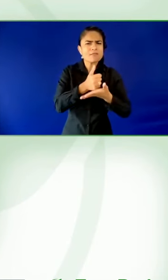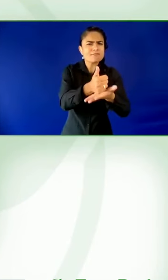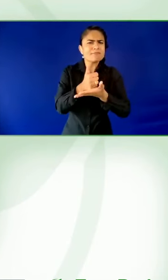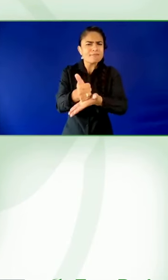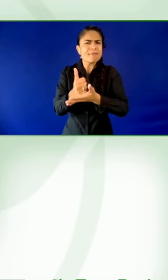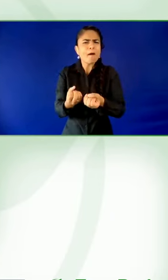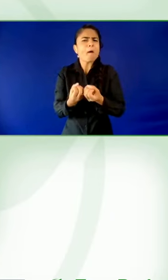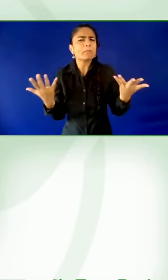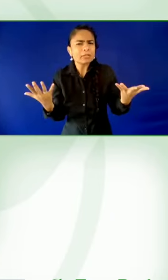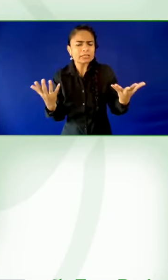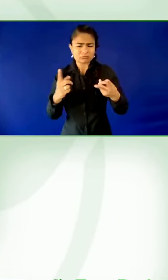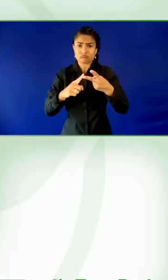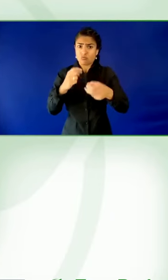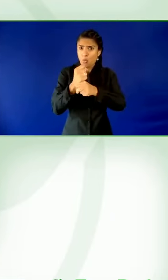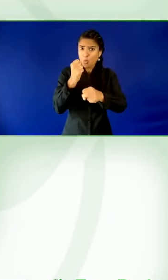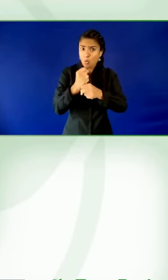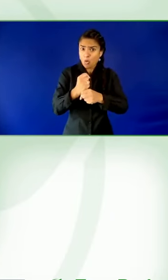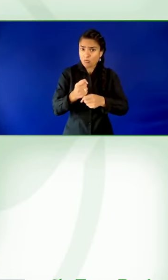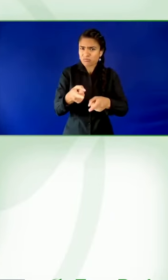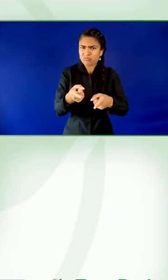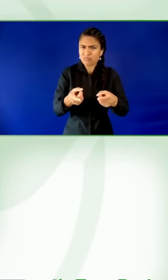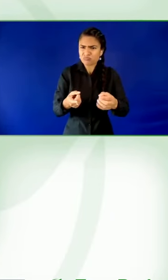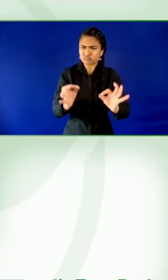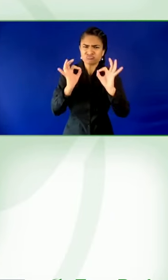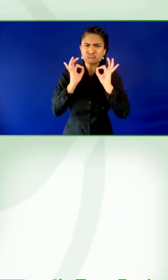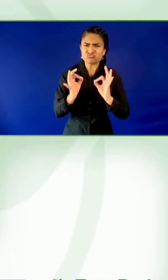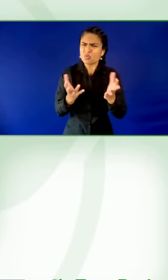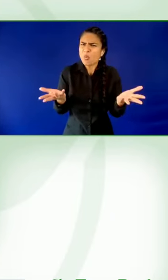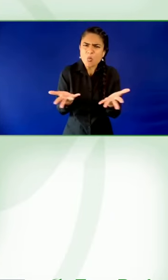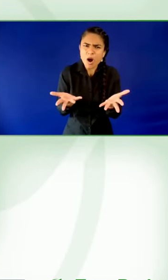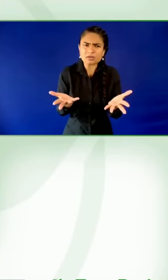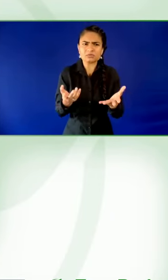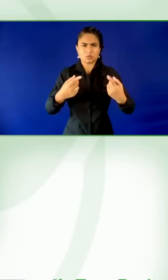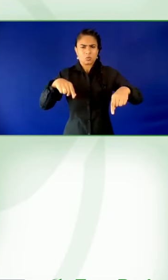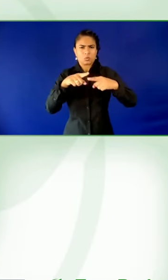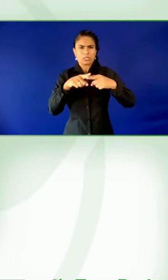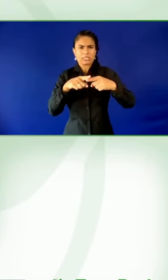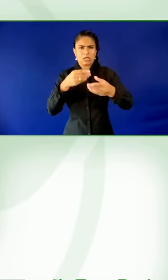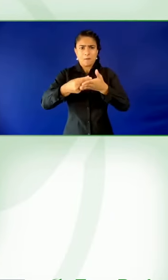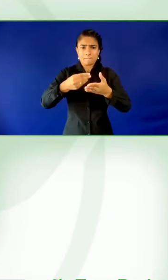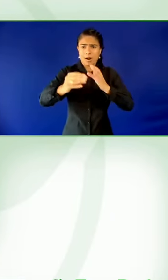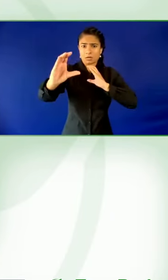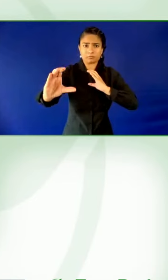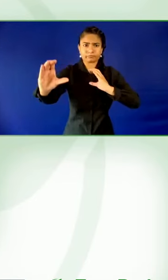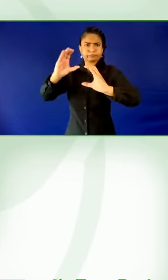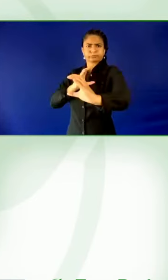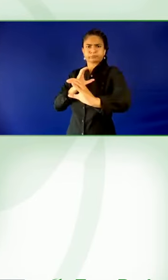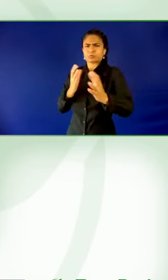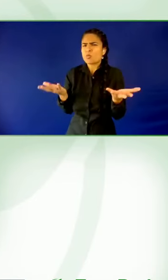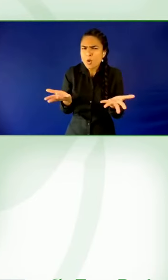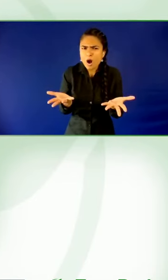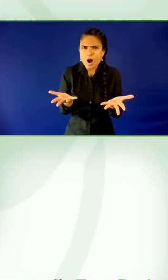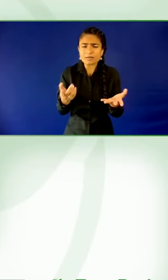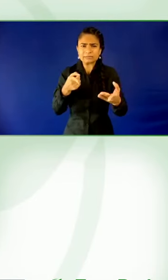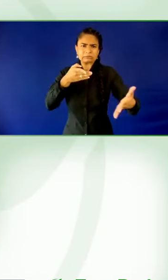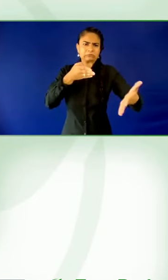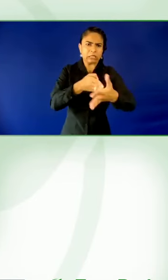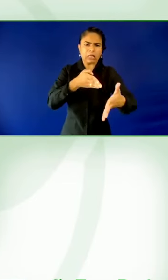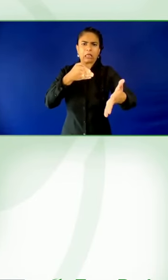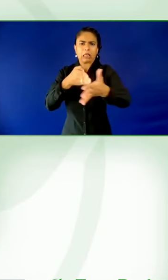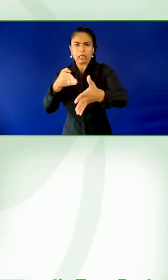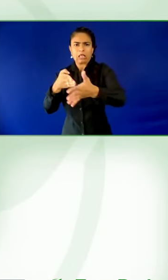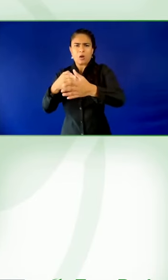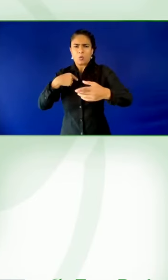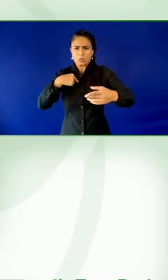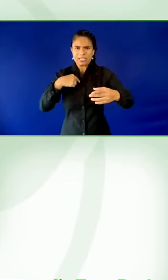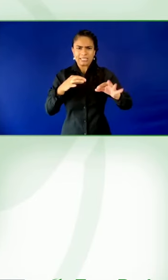not asking, to provide that evidence, you know, as it relates specifically to the bank. And I think that that's something that we really want